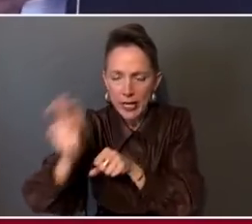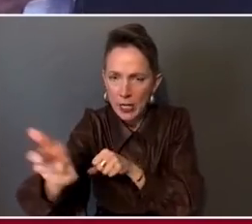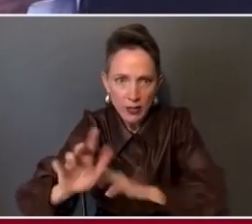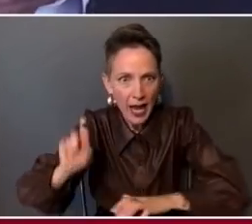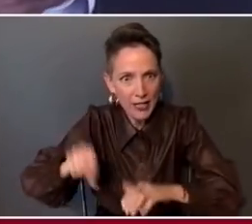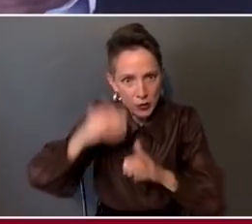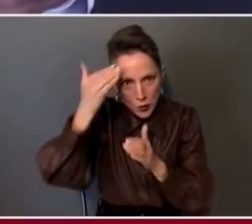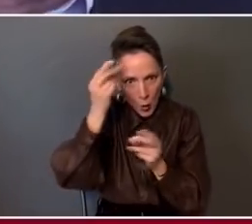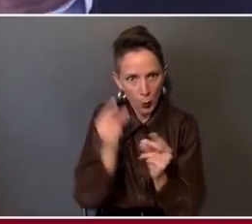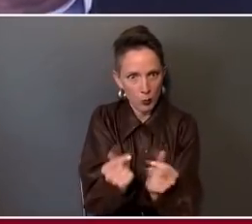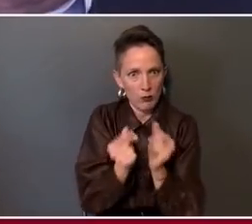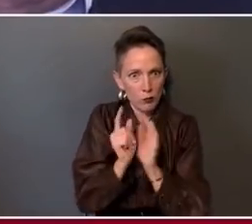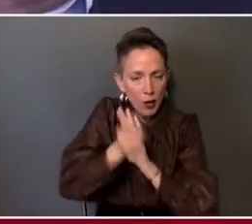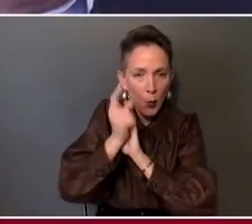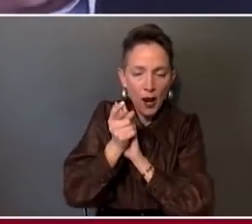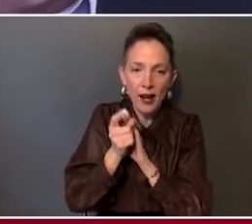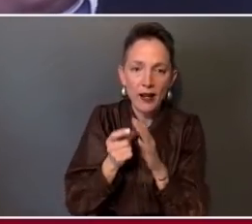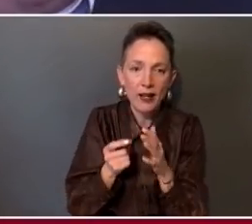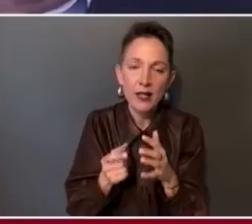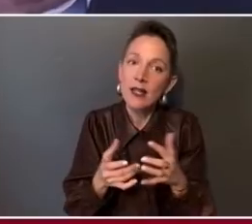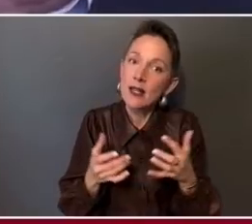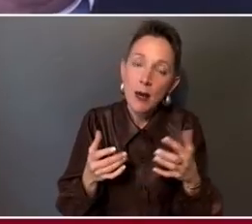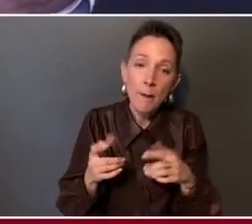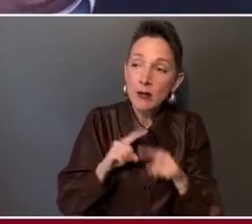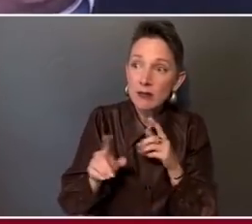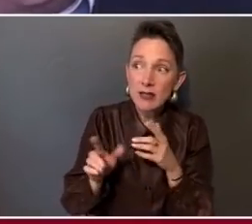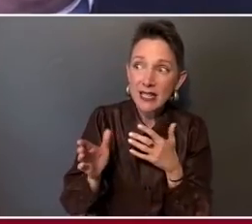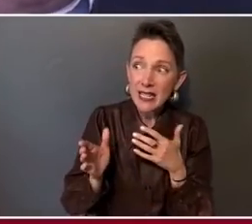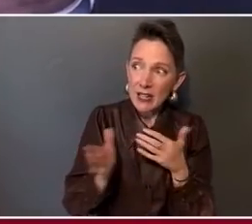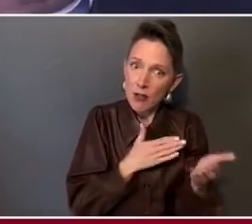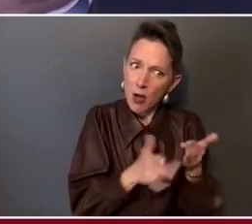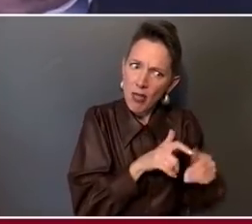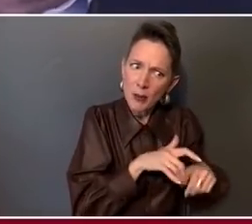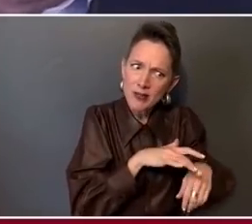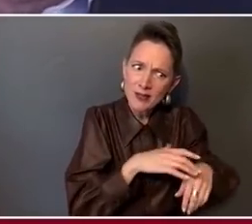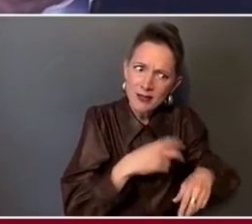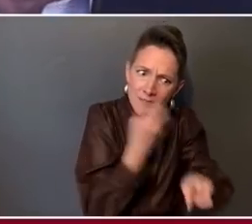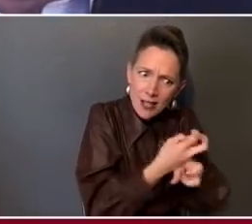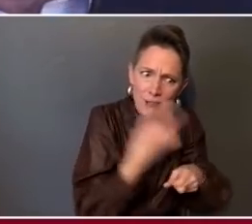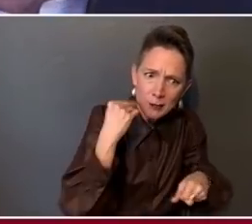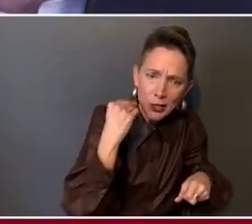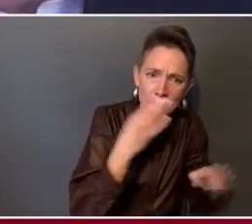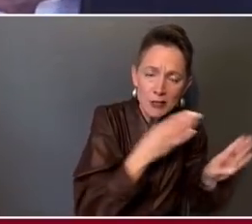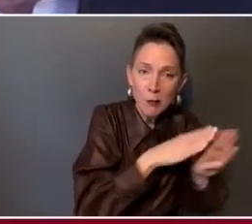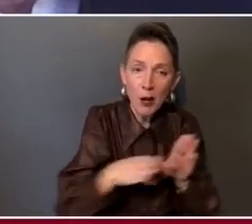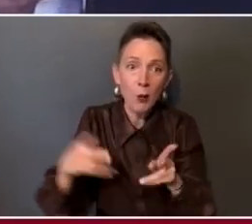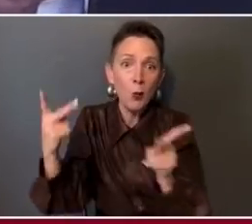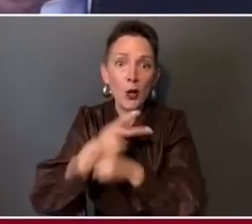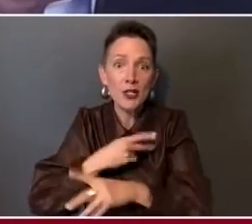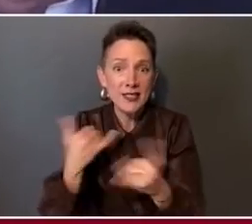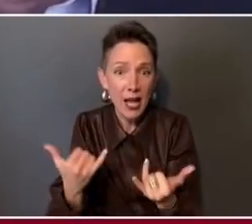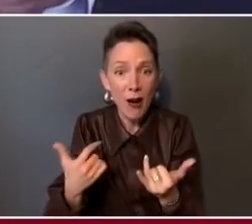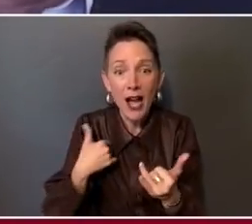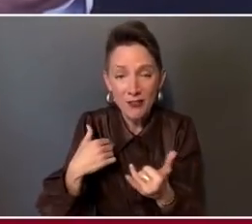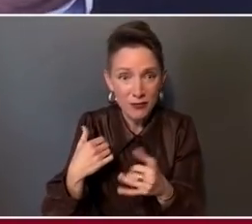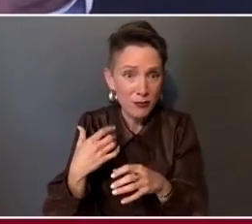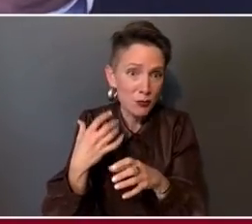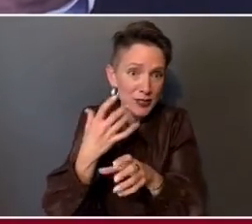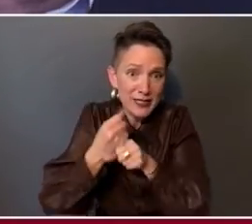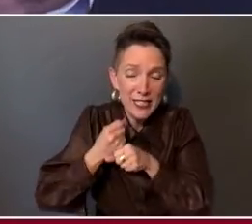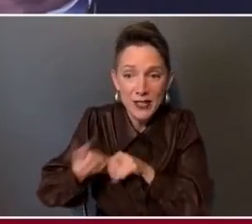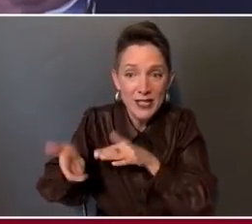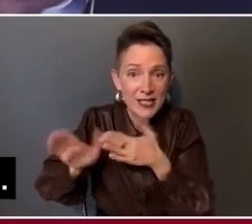all of these tough times, I never, never experienced things like I have recently. Death threats, you know, the kinds of